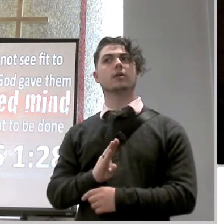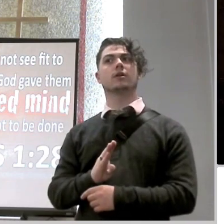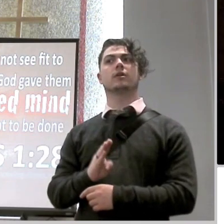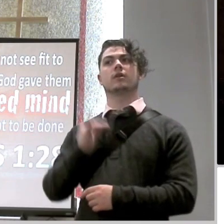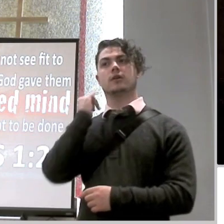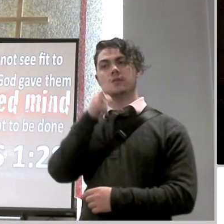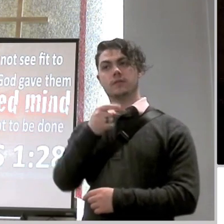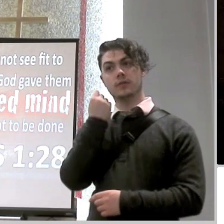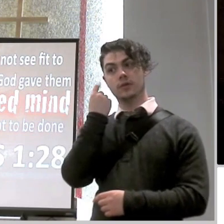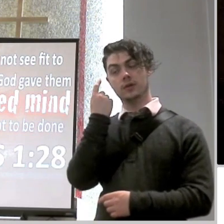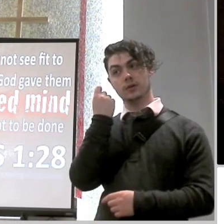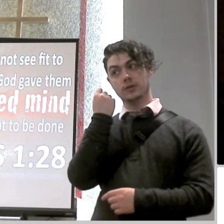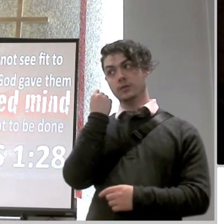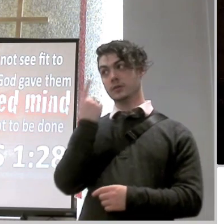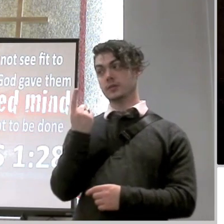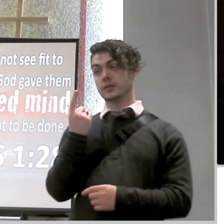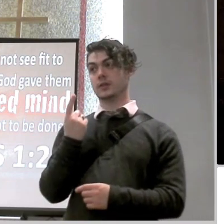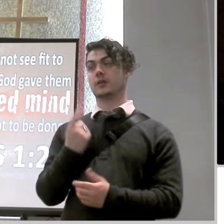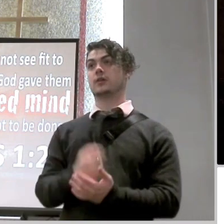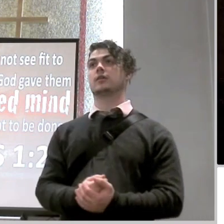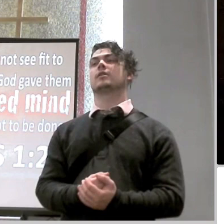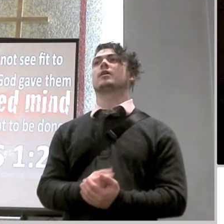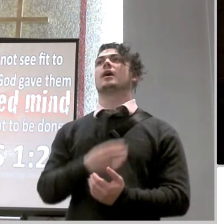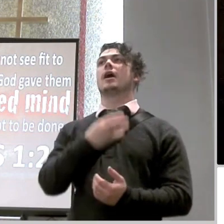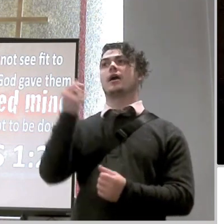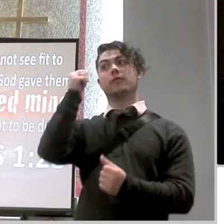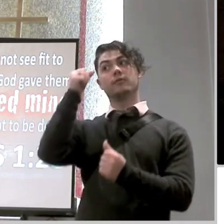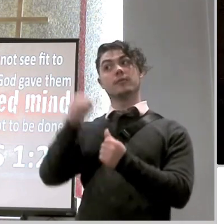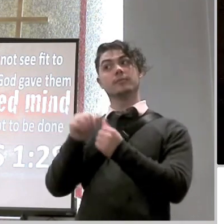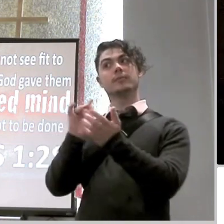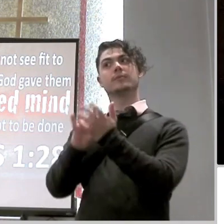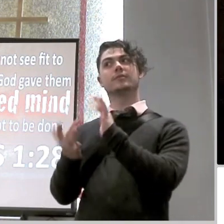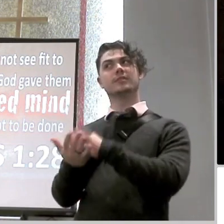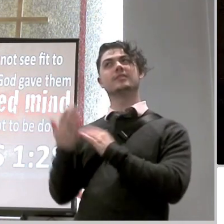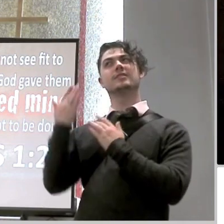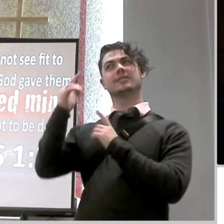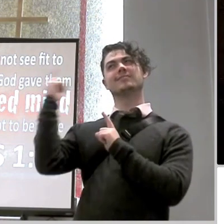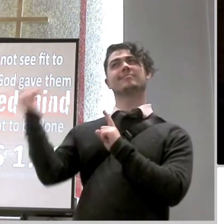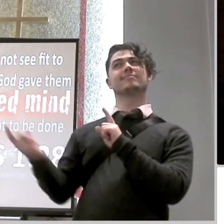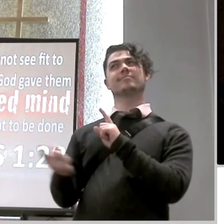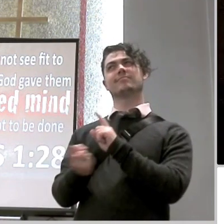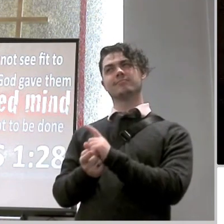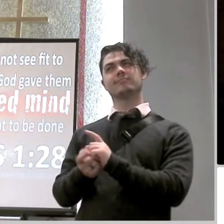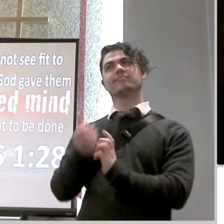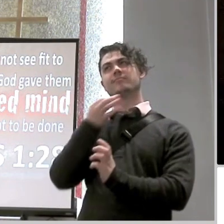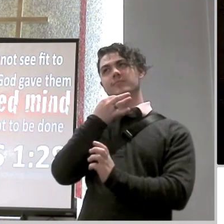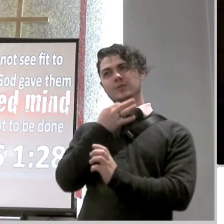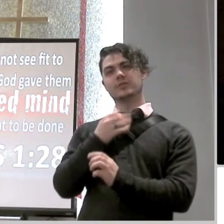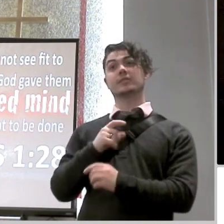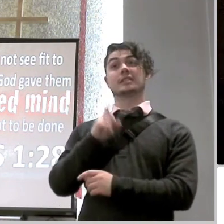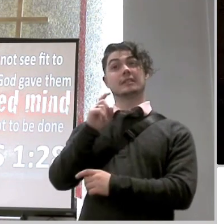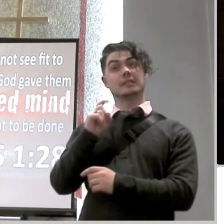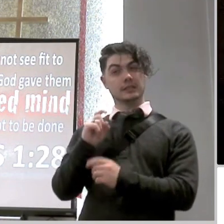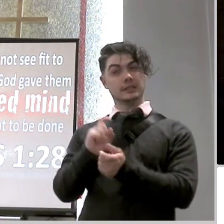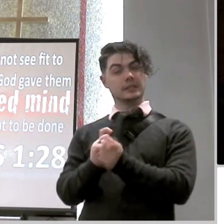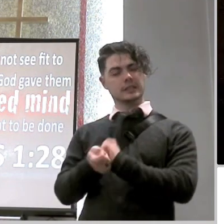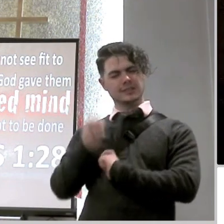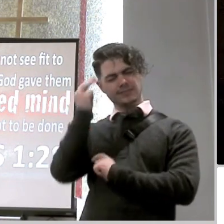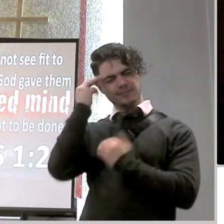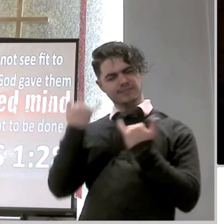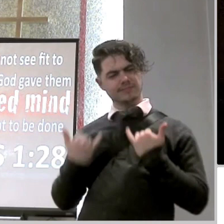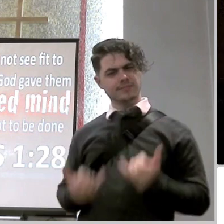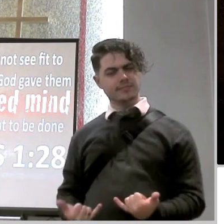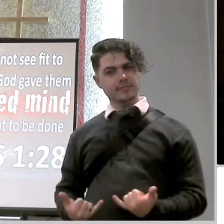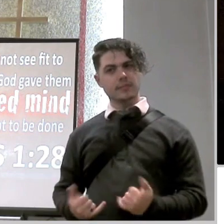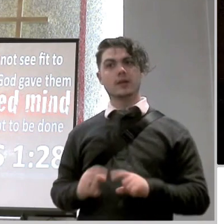things that were taught today that we not only remember jesus but we know that jesus is coming again we're going to change our minds but